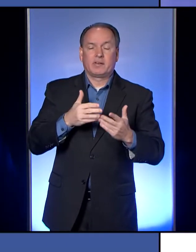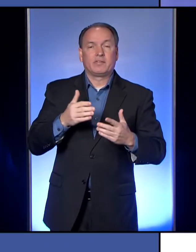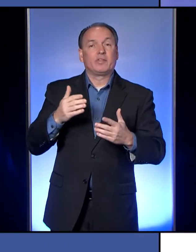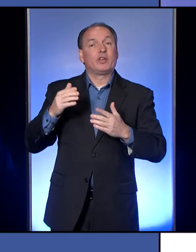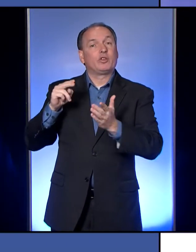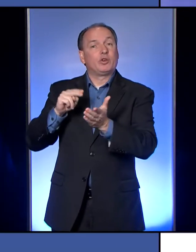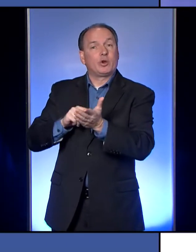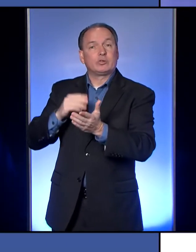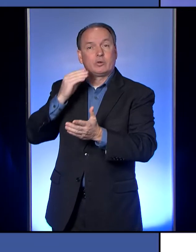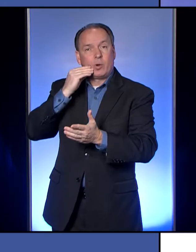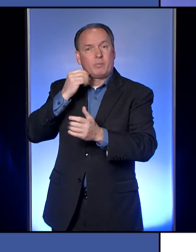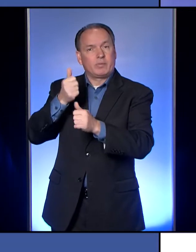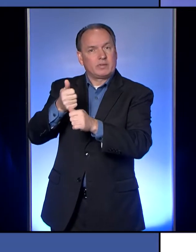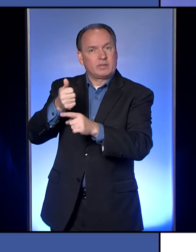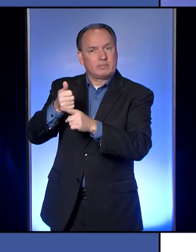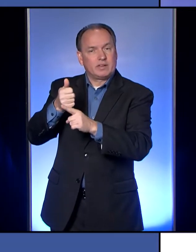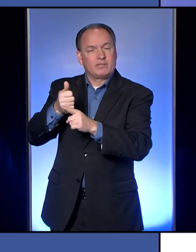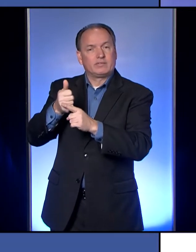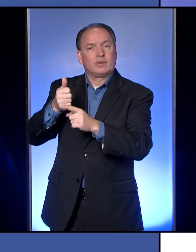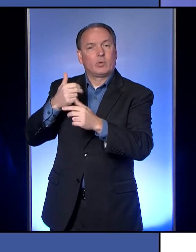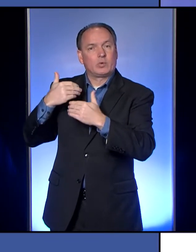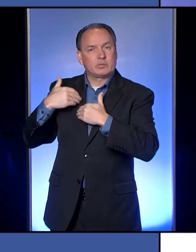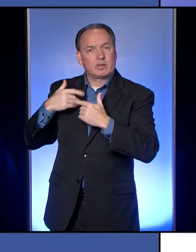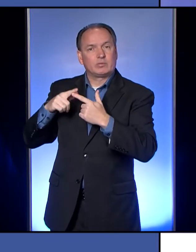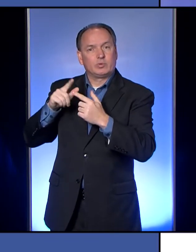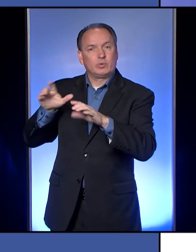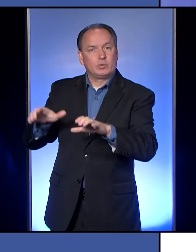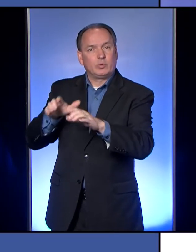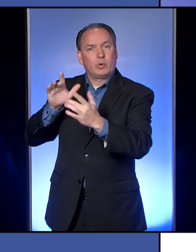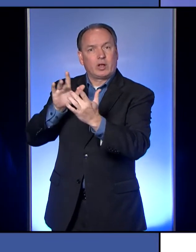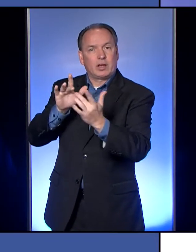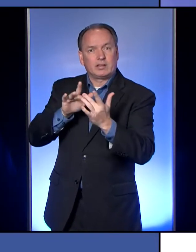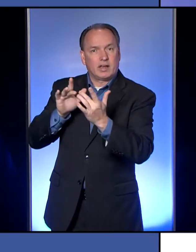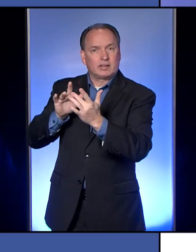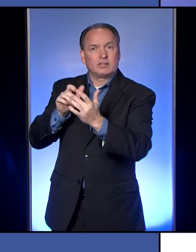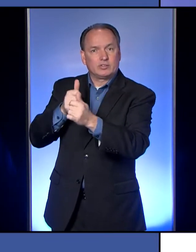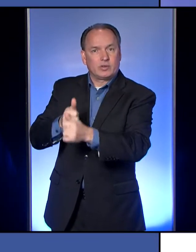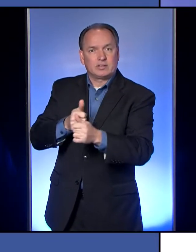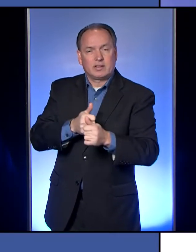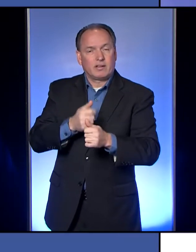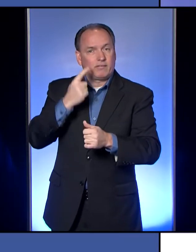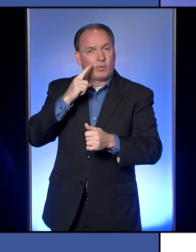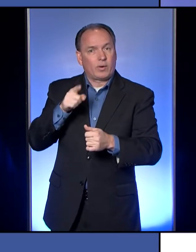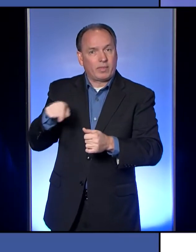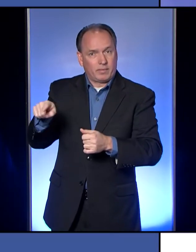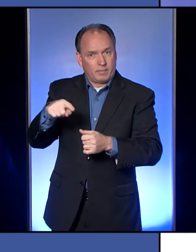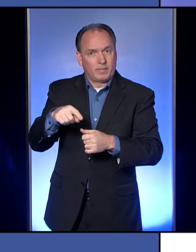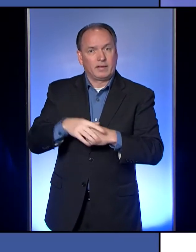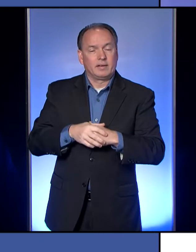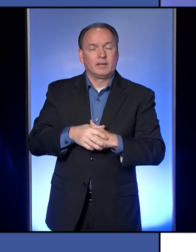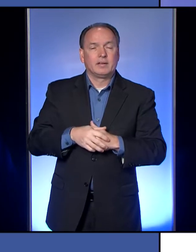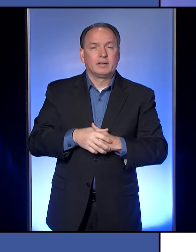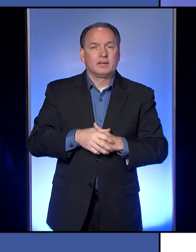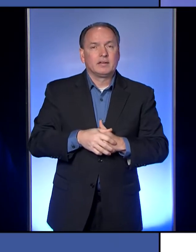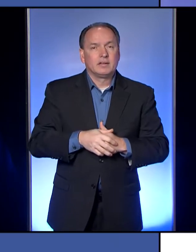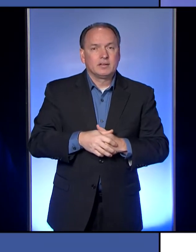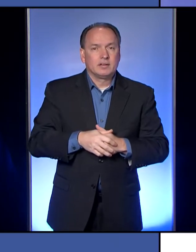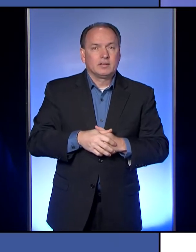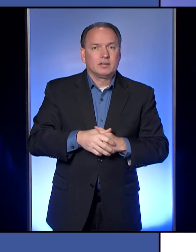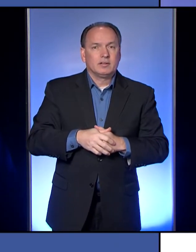for doing the contact tracing for their, whether it be an employee or a resident.